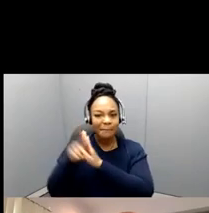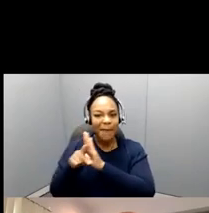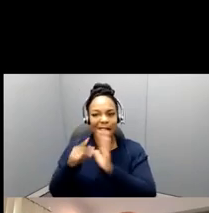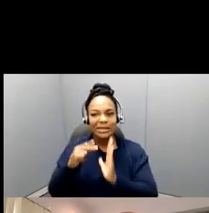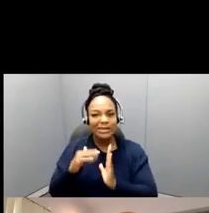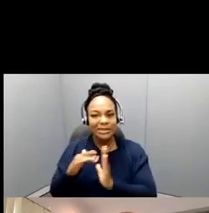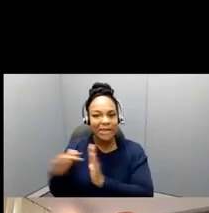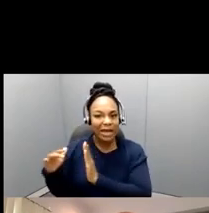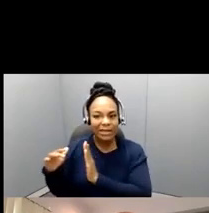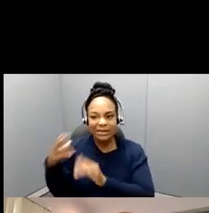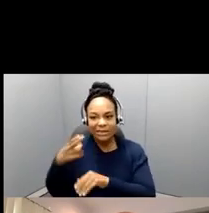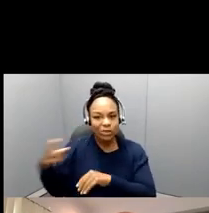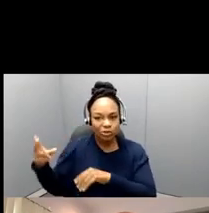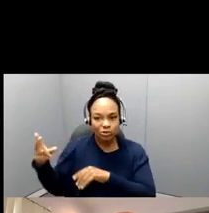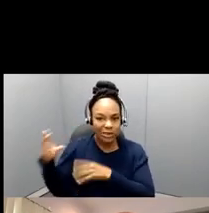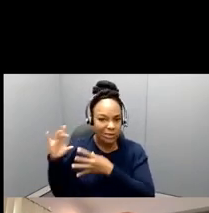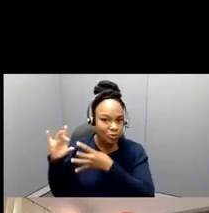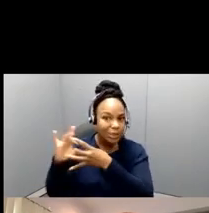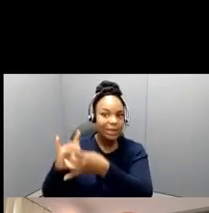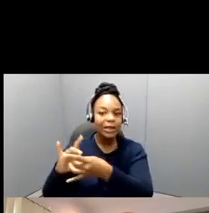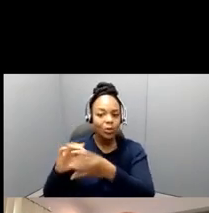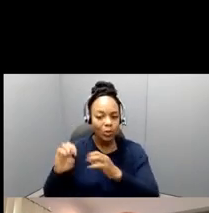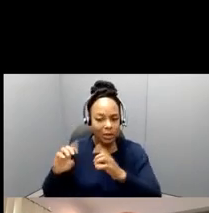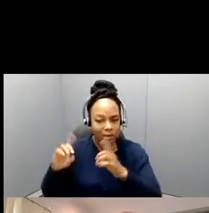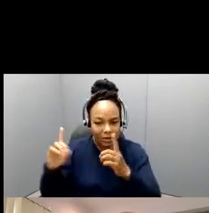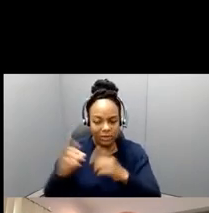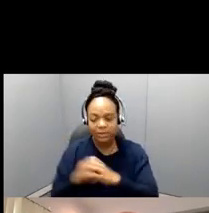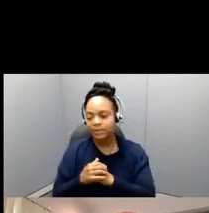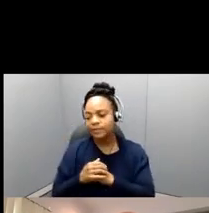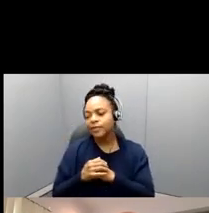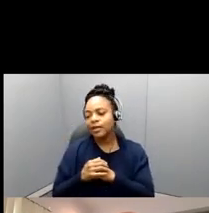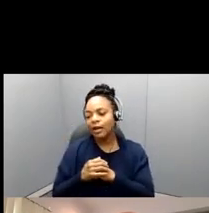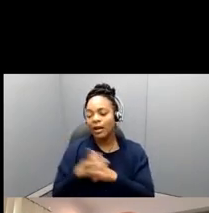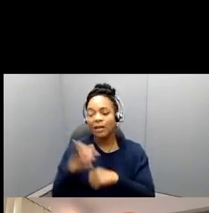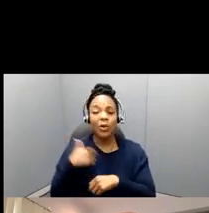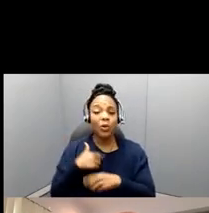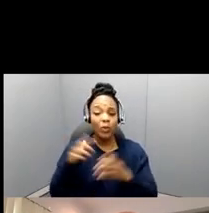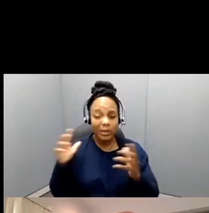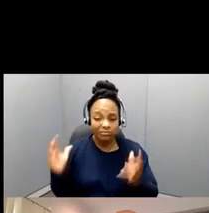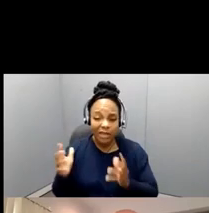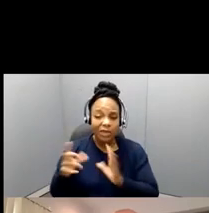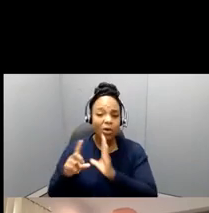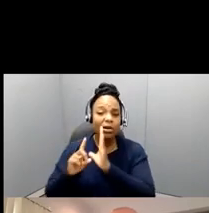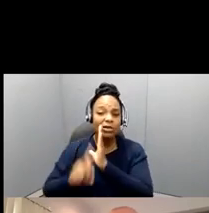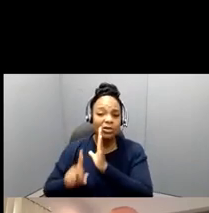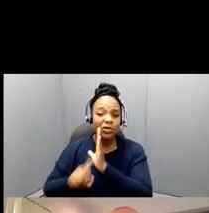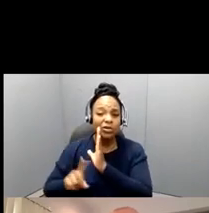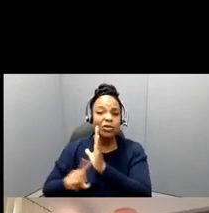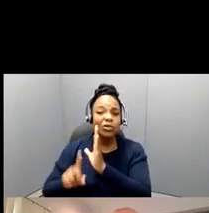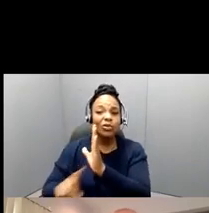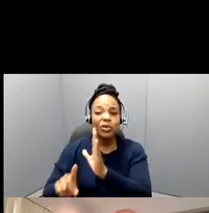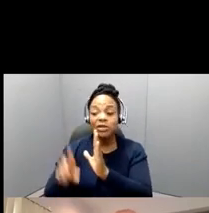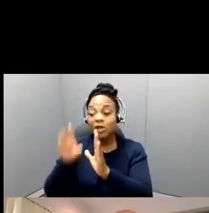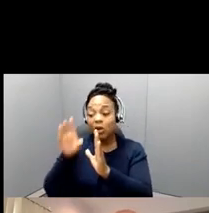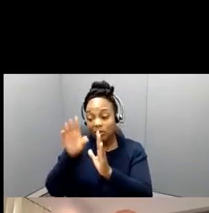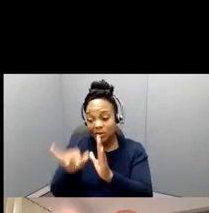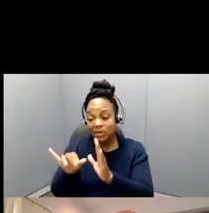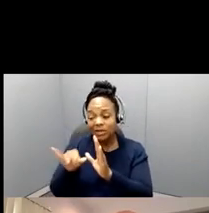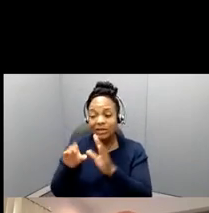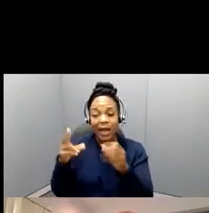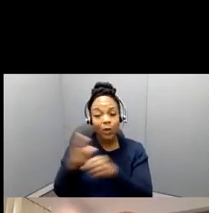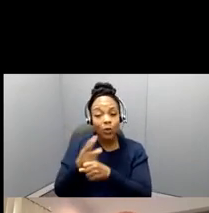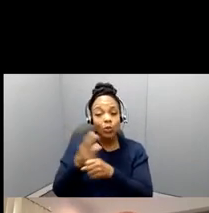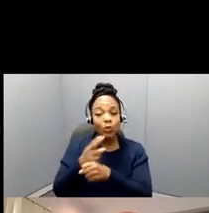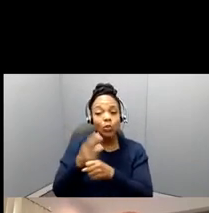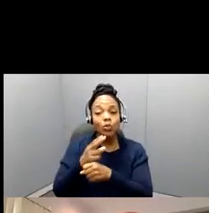education. We encourage studies that use large-scale data sets, such as those from the